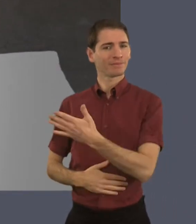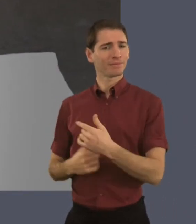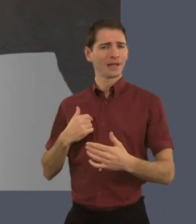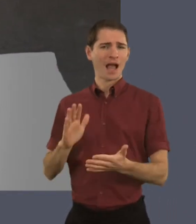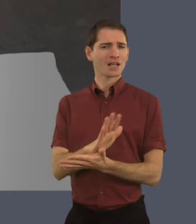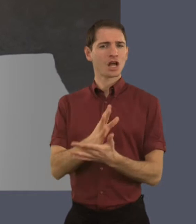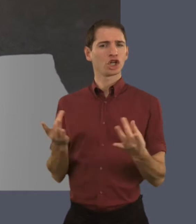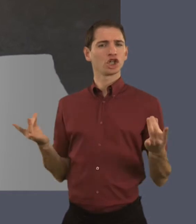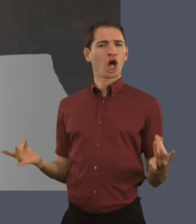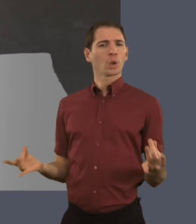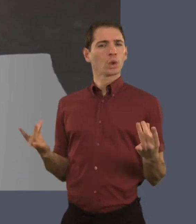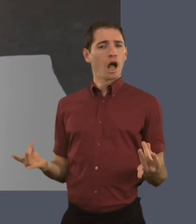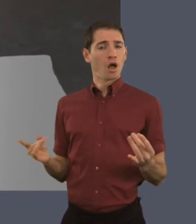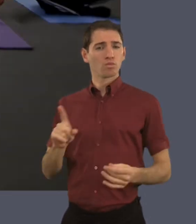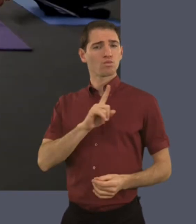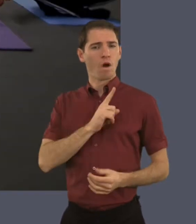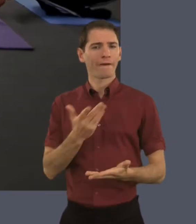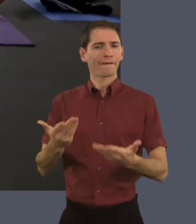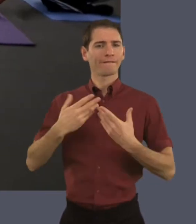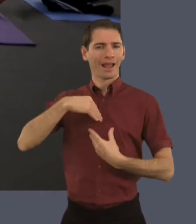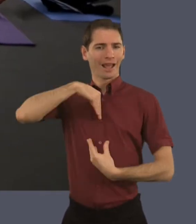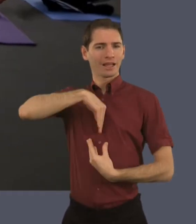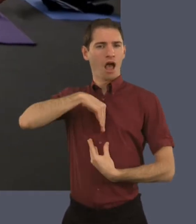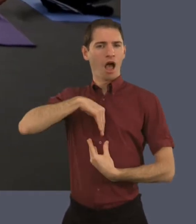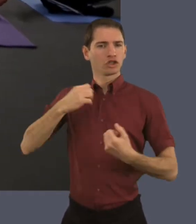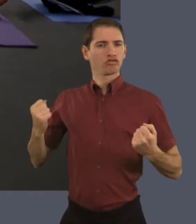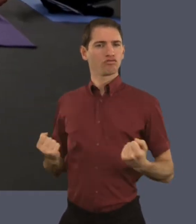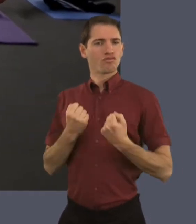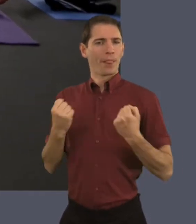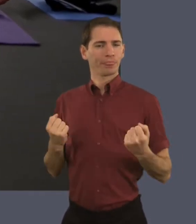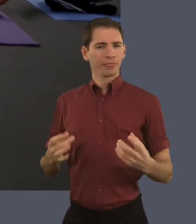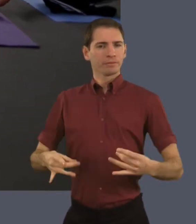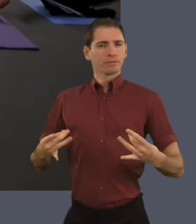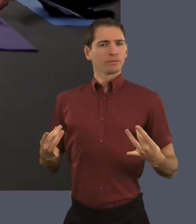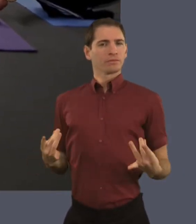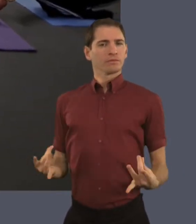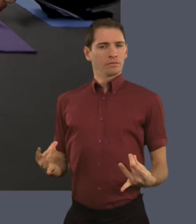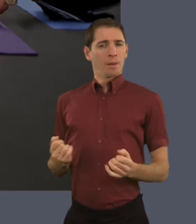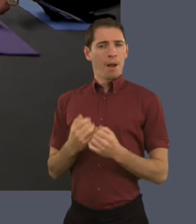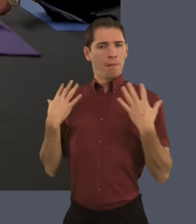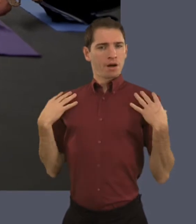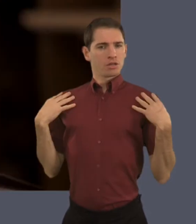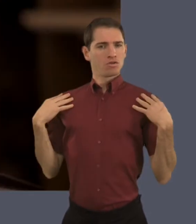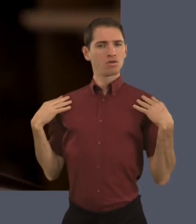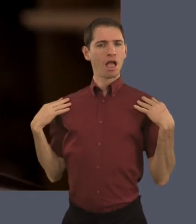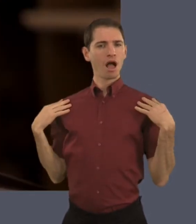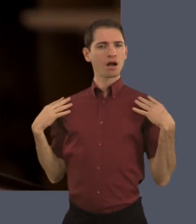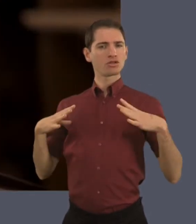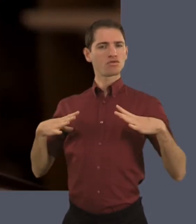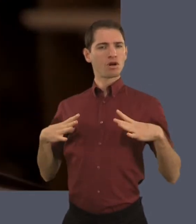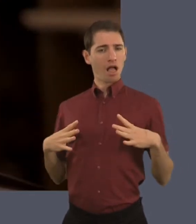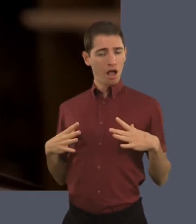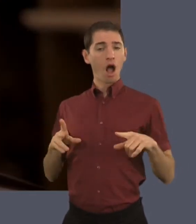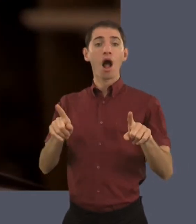I am enjoying yoga very much because it has given me a lot of inner strength and also it has